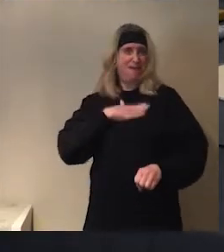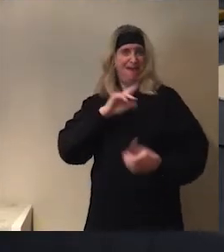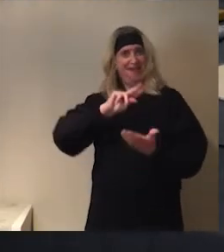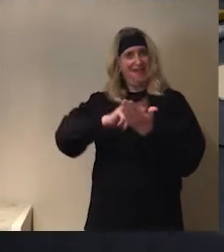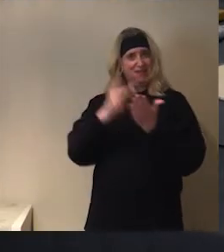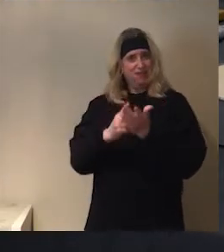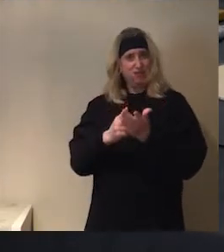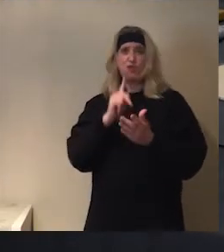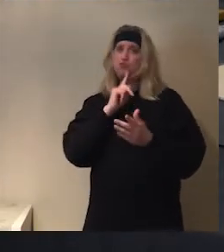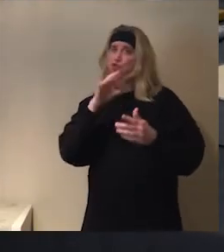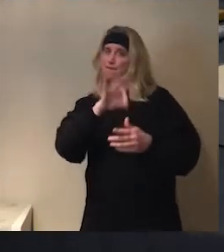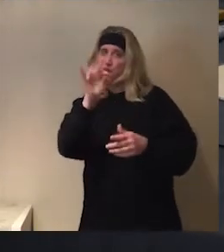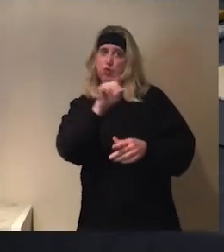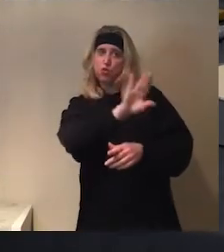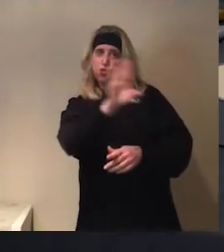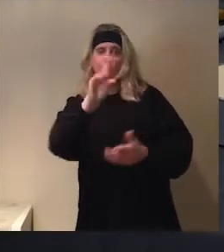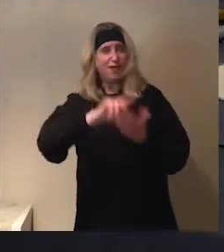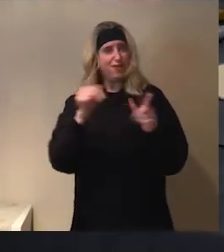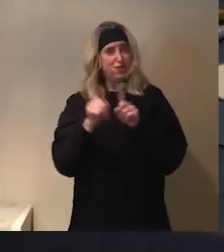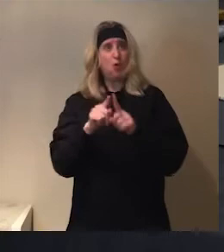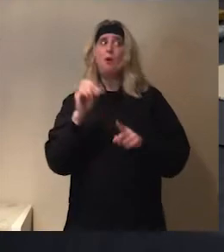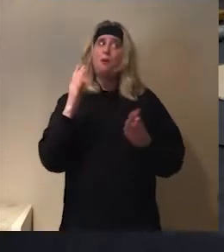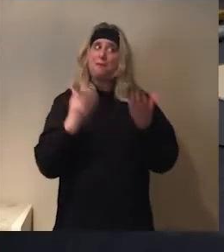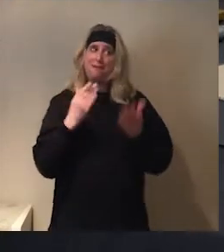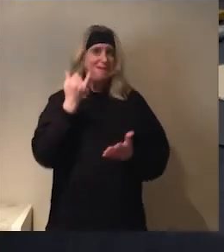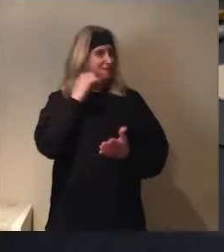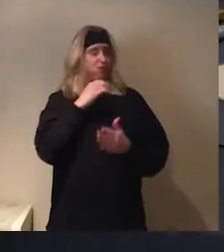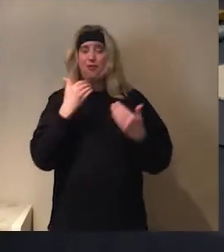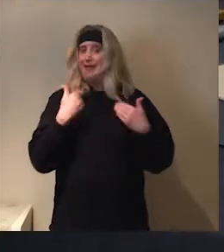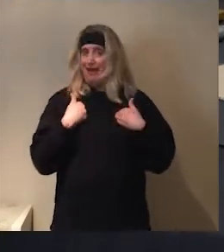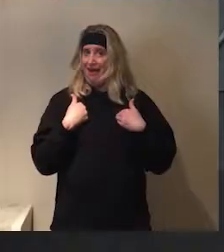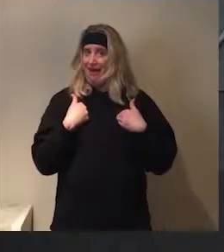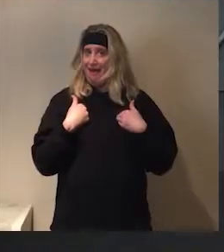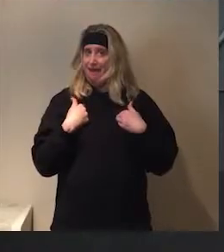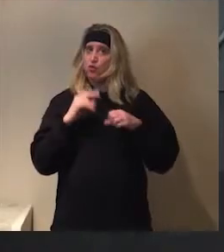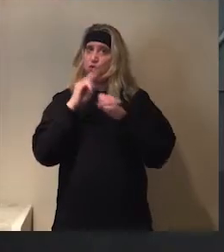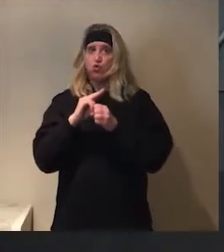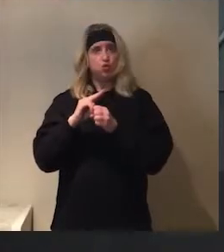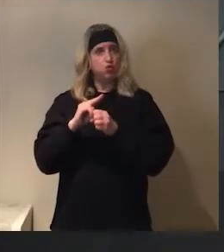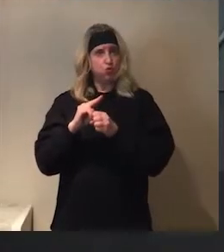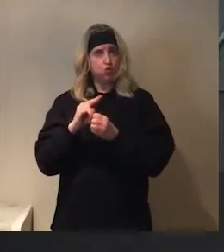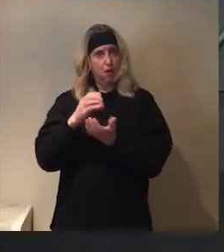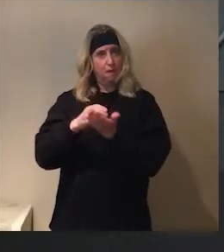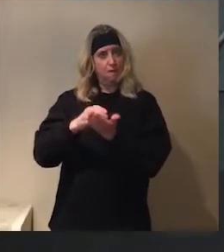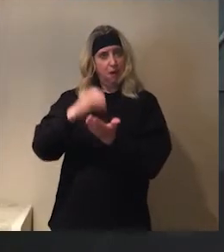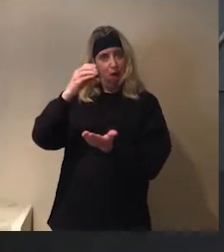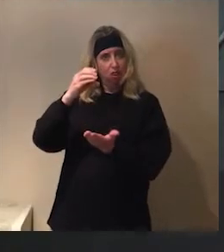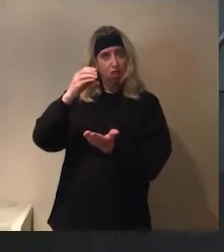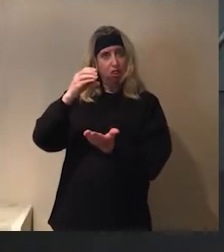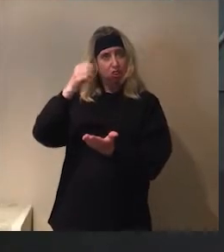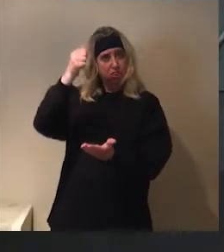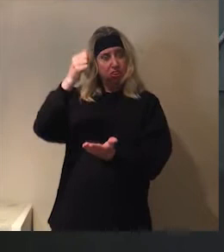sure you'll find one in your kitchen. Oh, maybe. But if you don't have any, you can use a bottle. Yes. Yes. You can use a